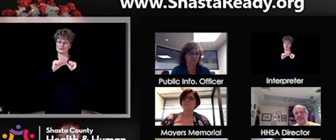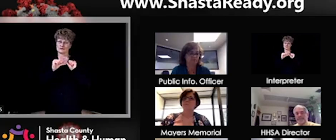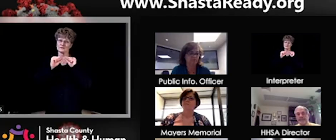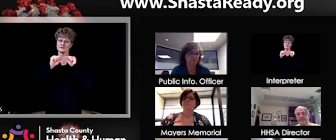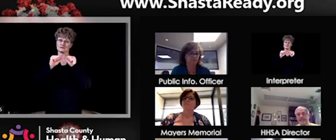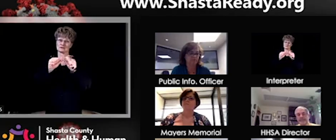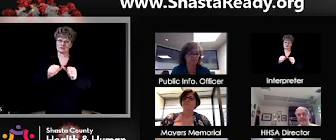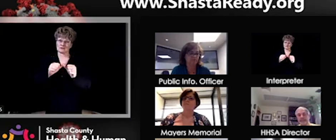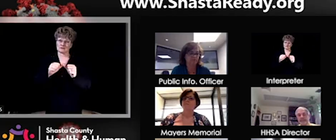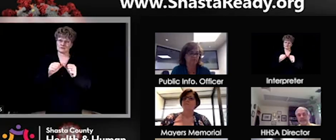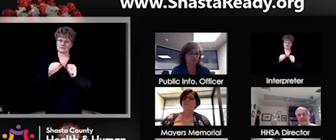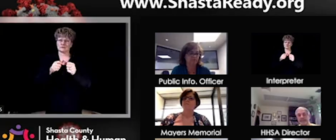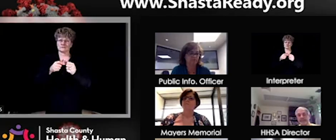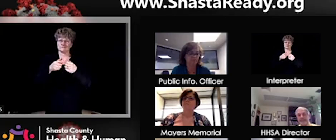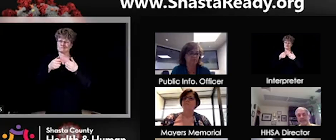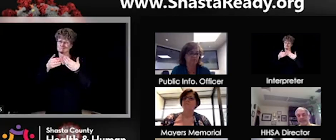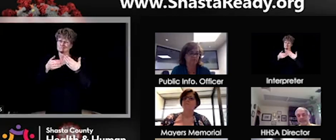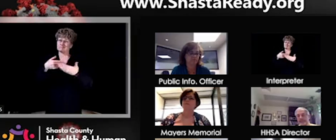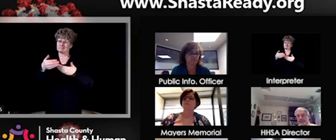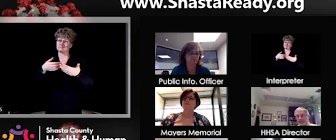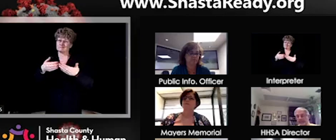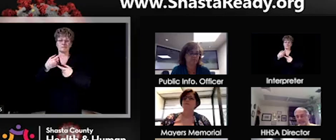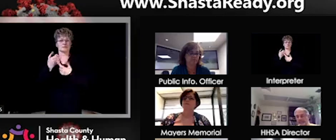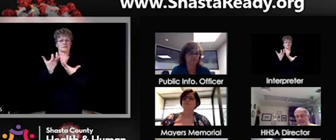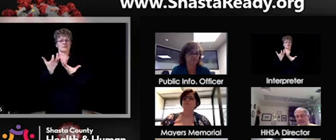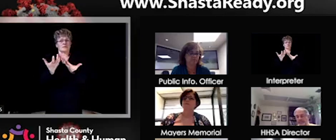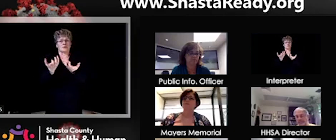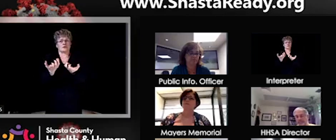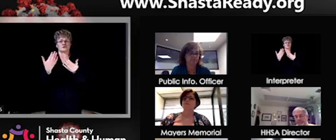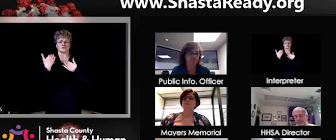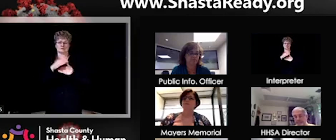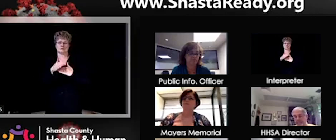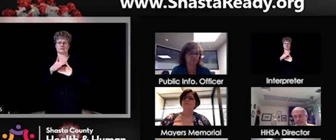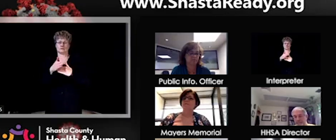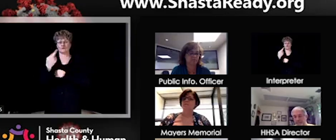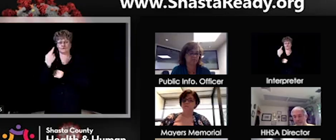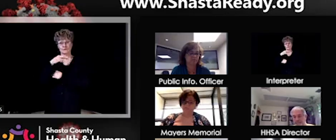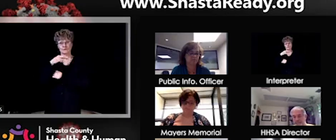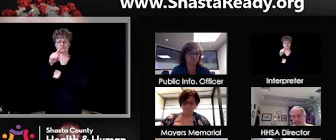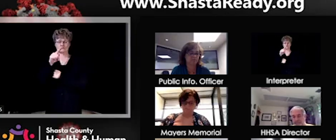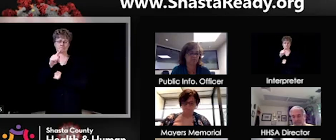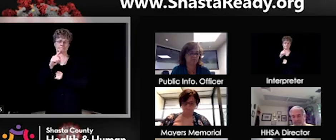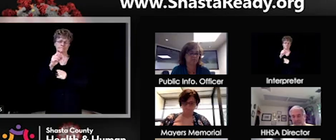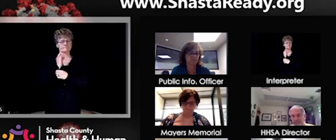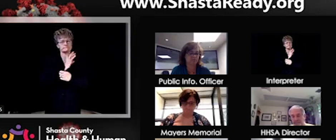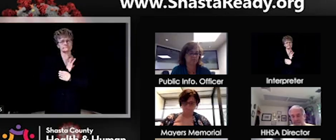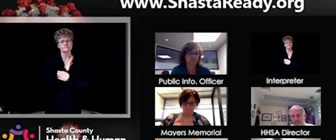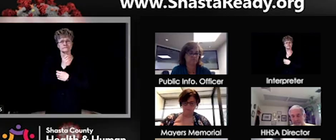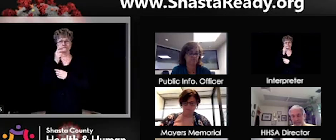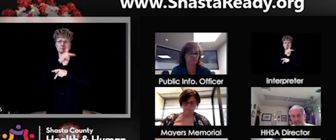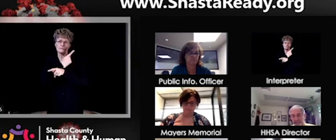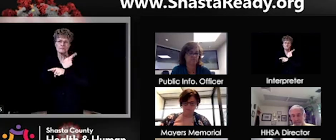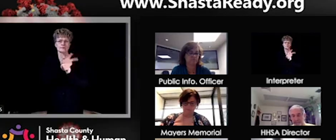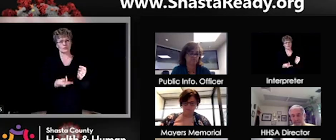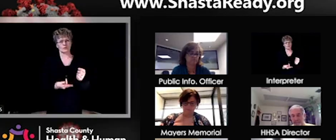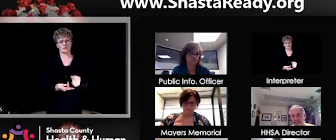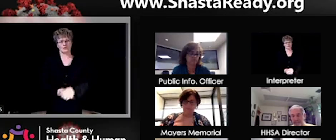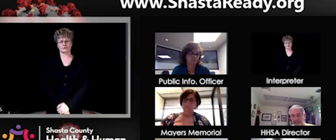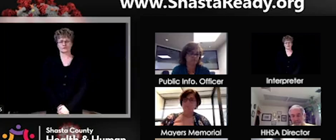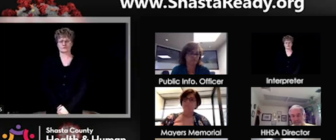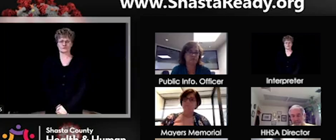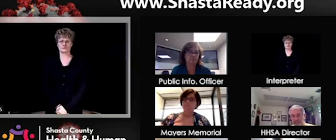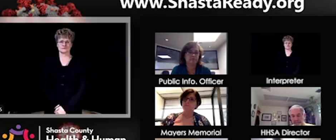potential risk to both staff and our patients. So yes, it's something that we continue to talk about. When do we,